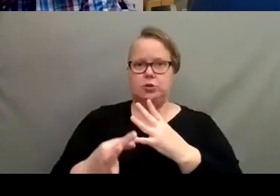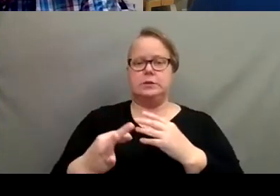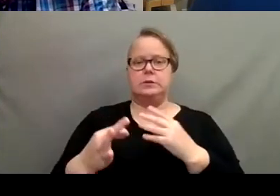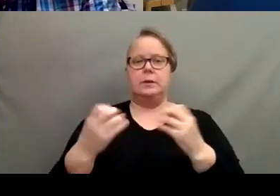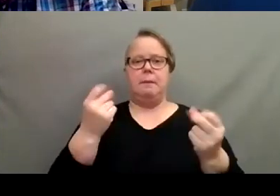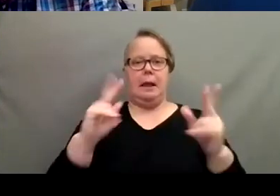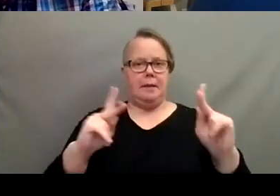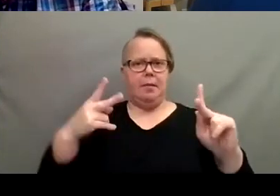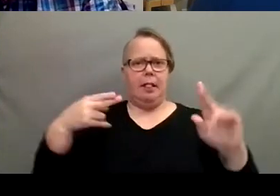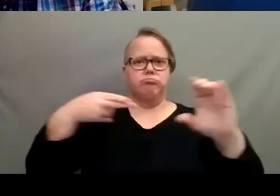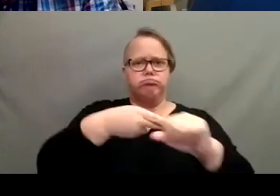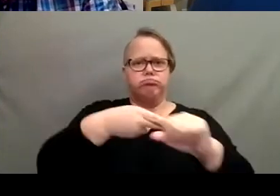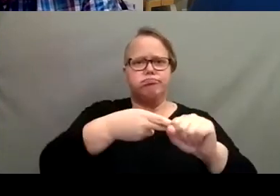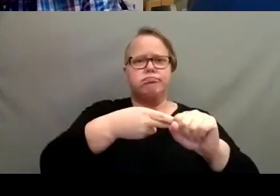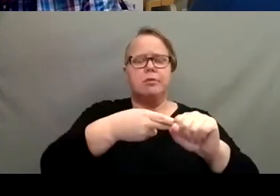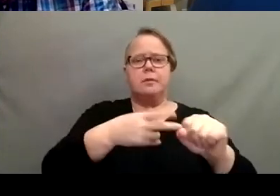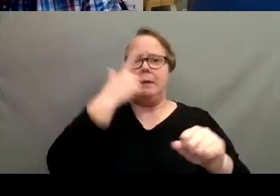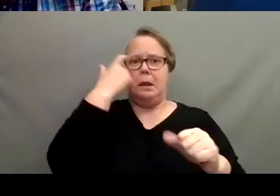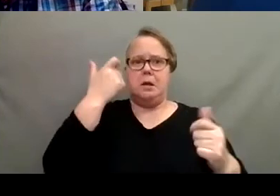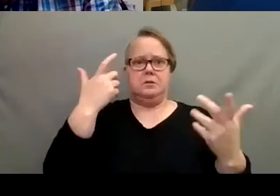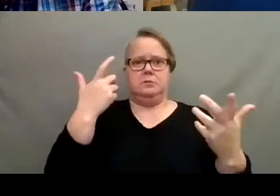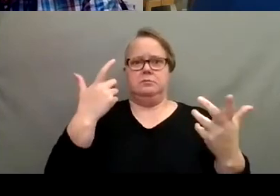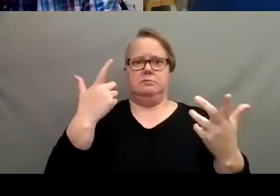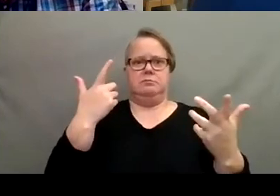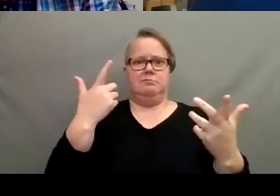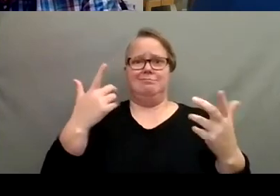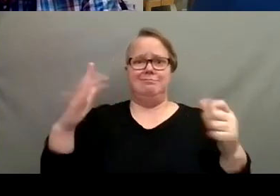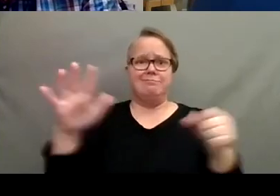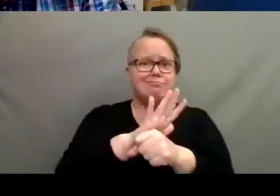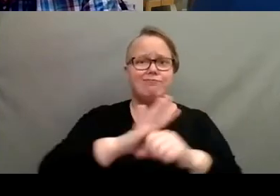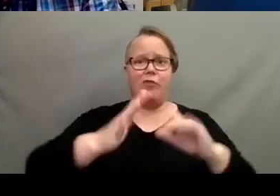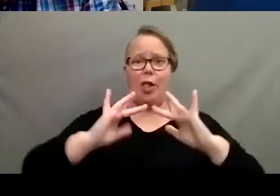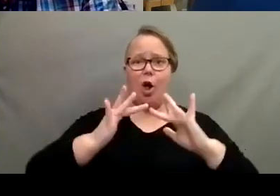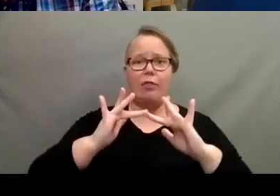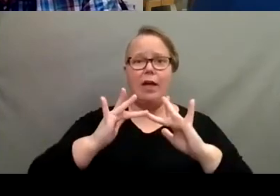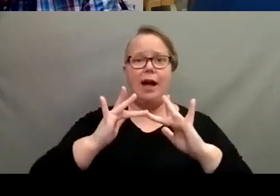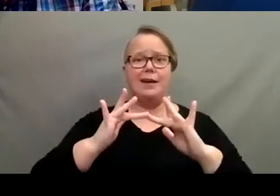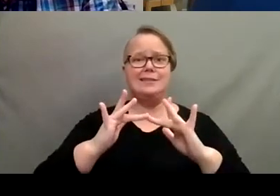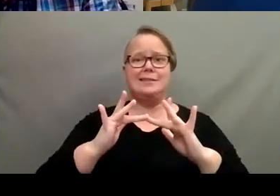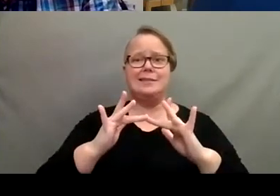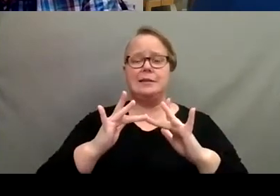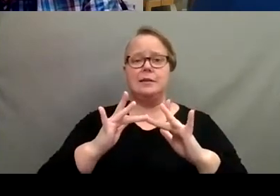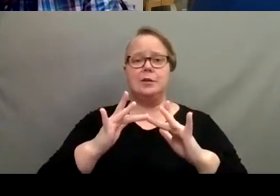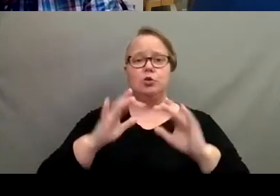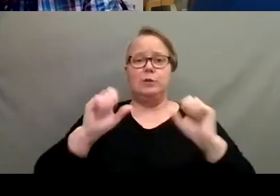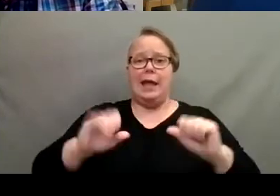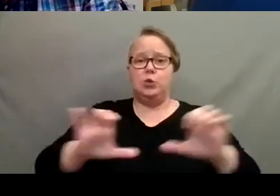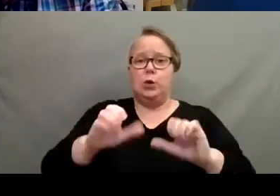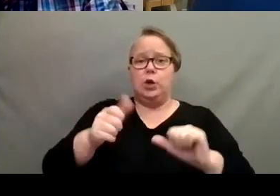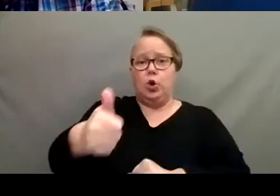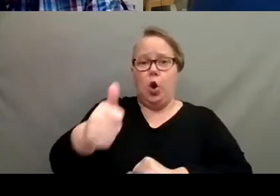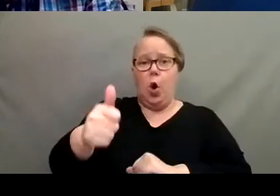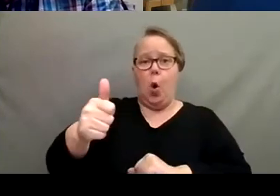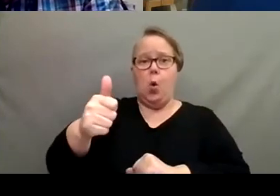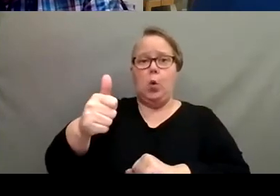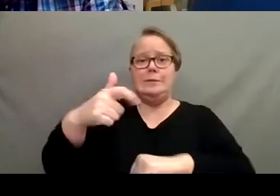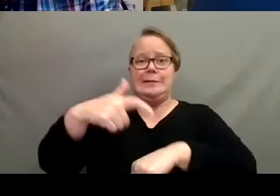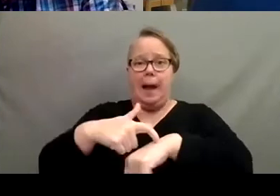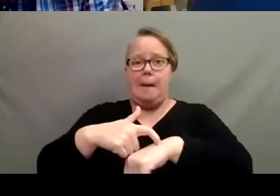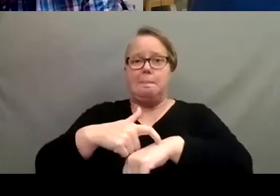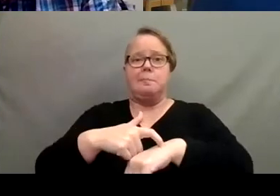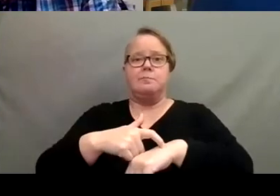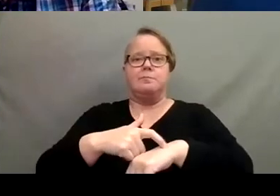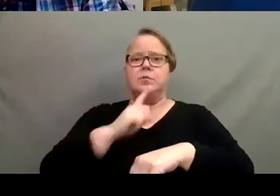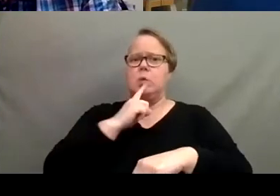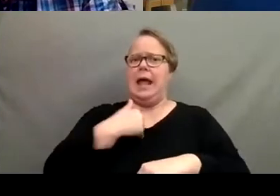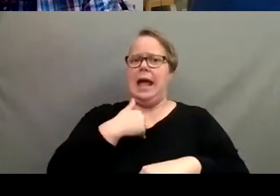hopped on that option because it's completely online. It's totally self-paced. So it has the same content as our